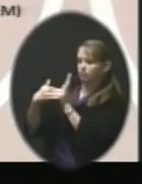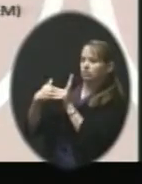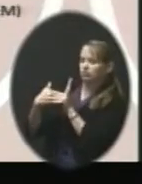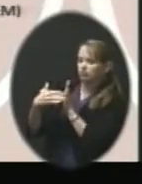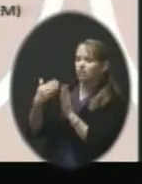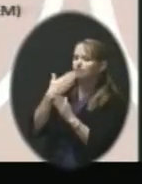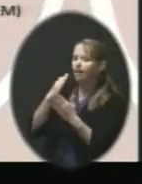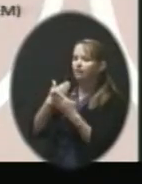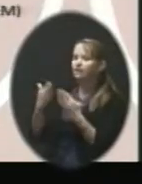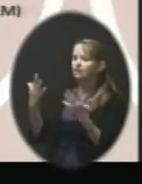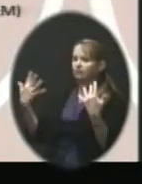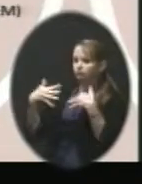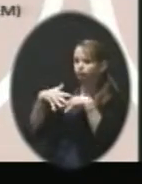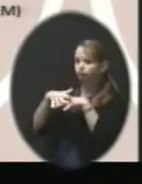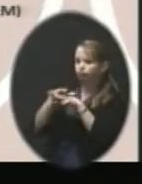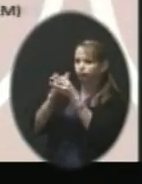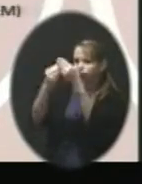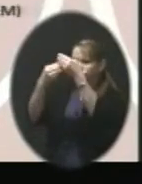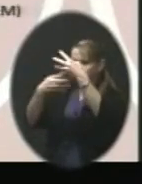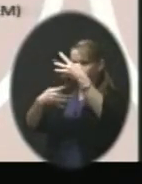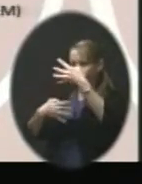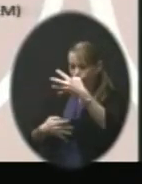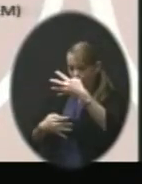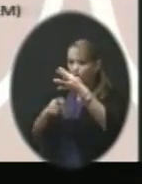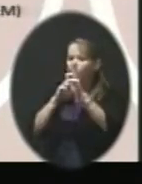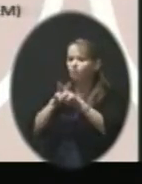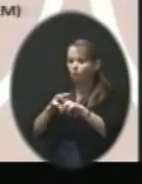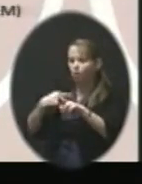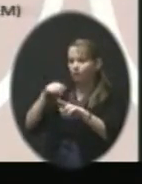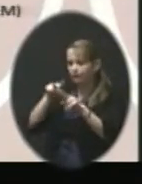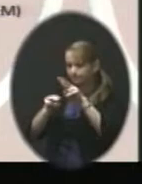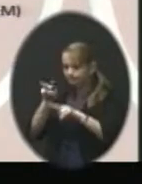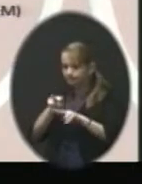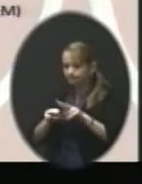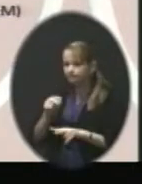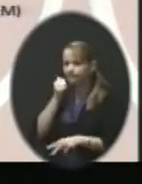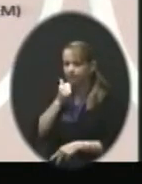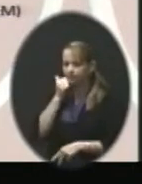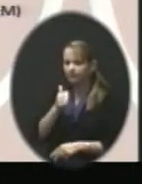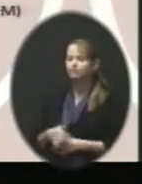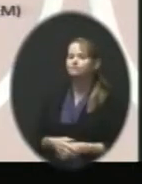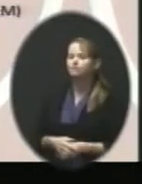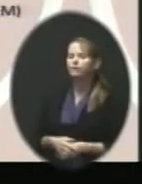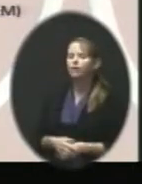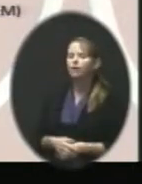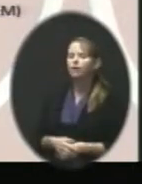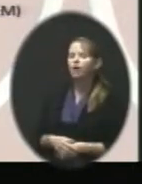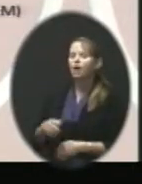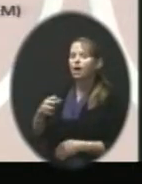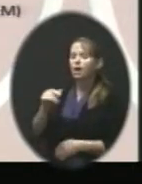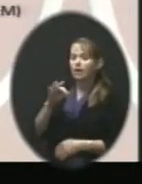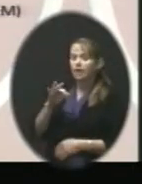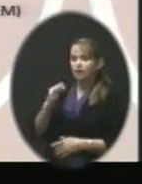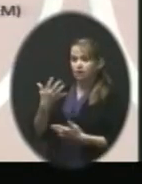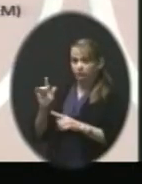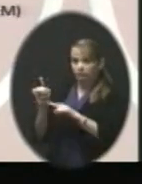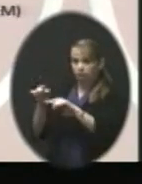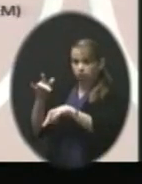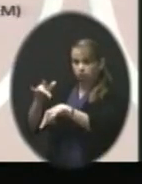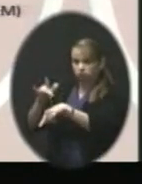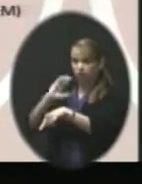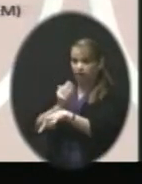report that we monitor daily. We also have, if you've been over to our network operations center,